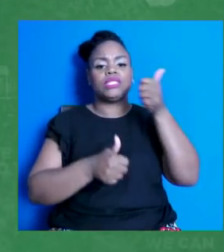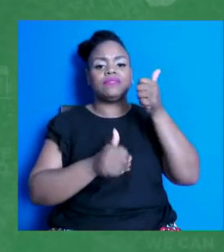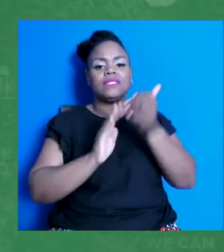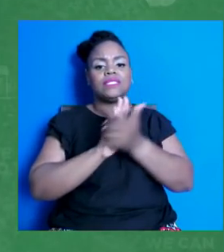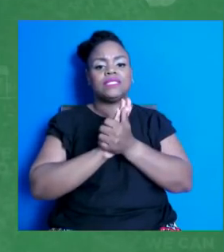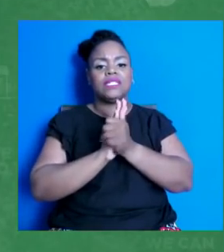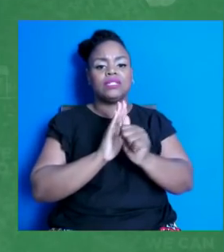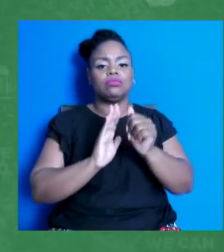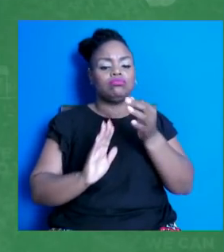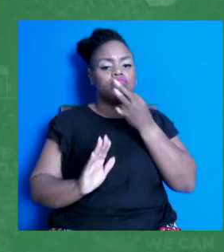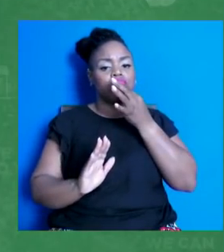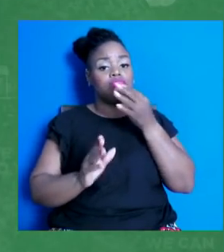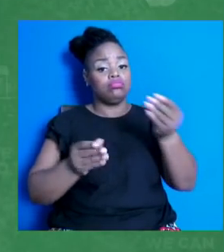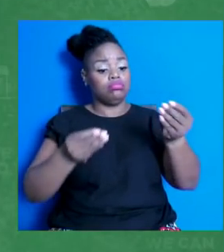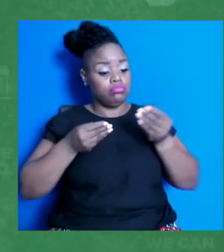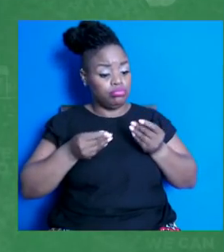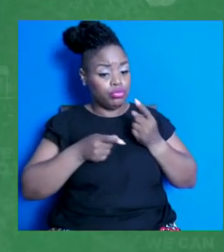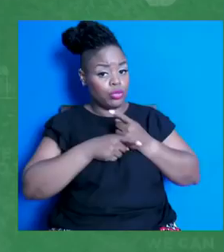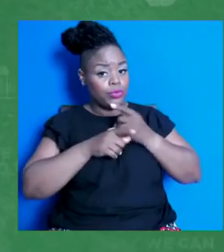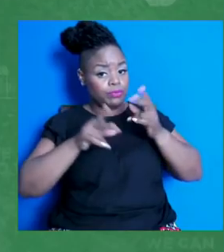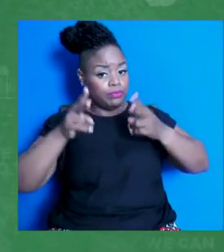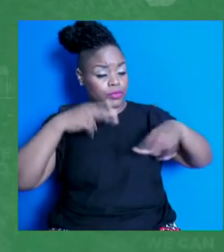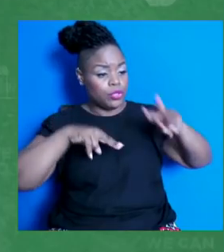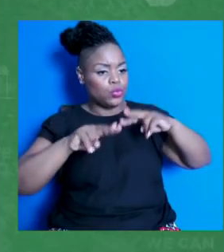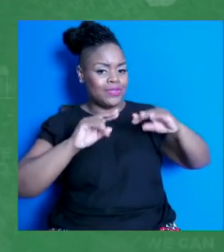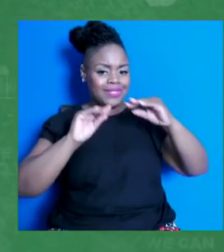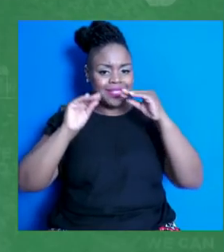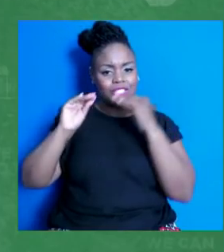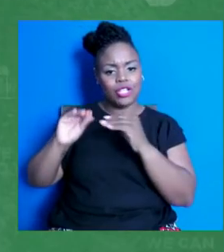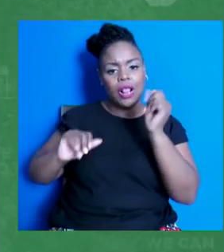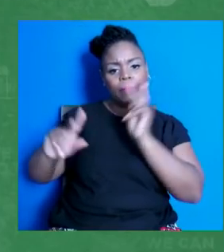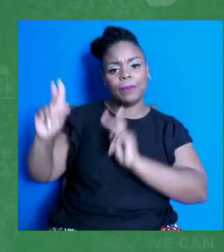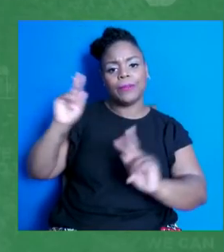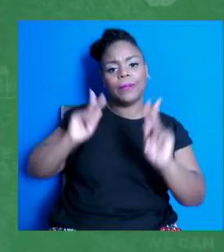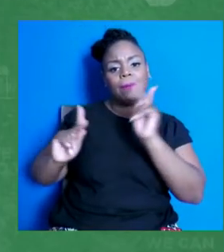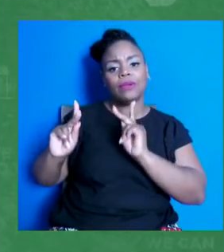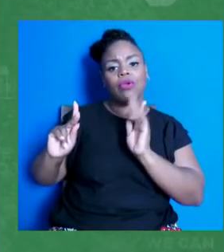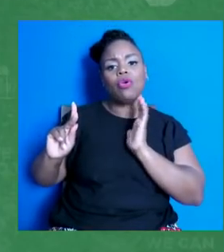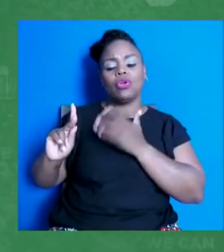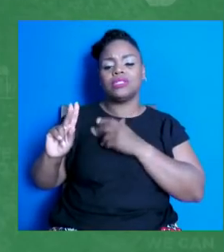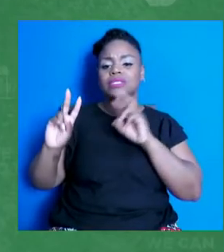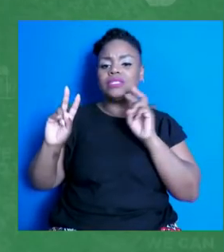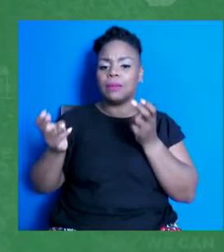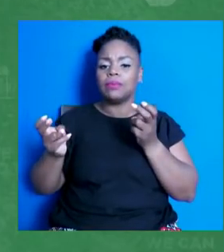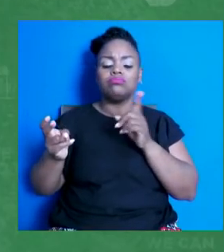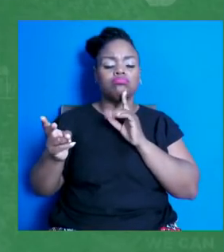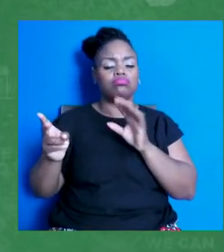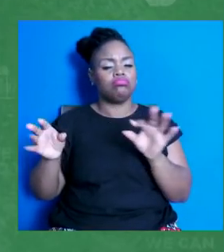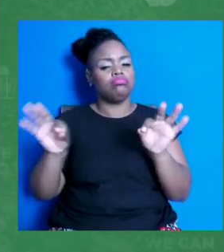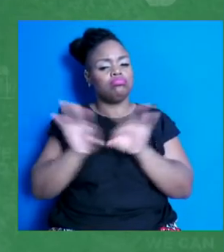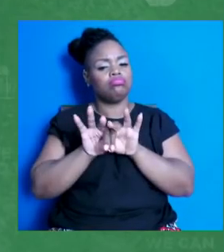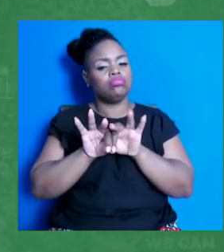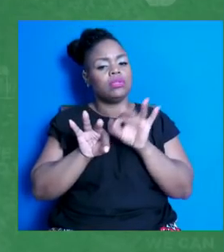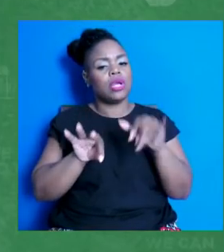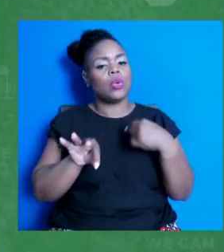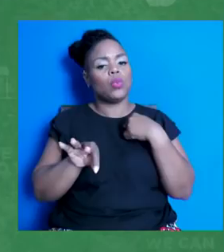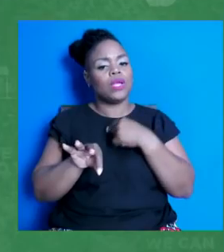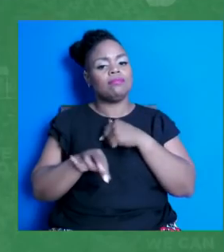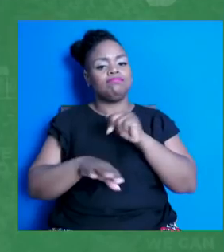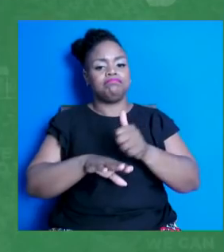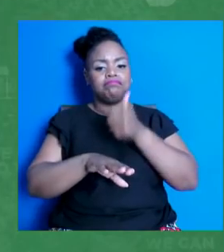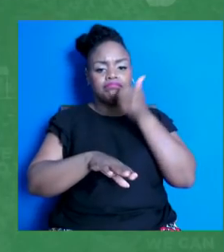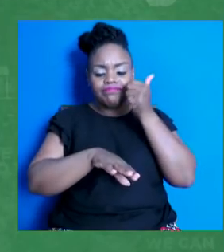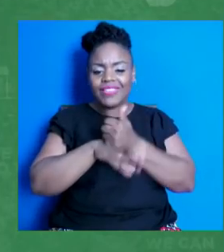go and educate others about the topics we discuss. This was especially important when we founded the panel back in 2020, and even now